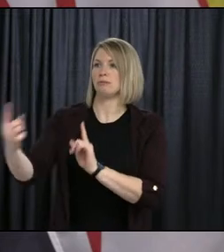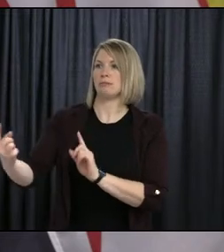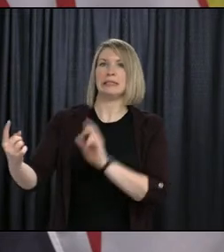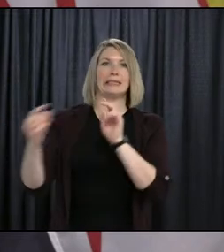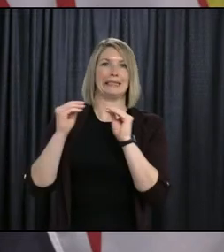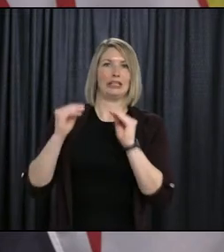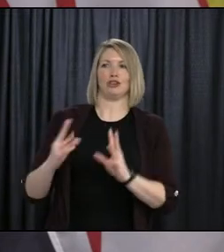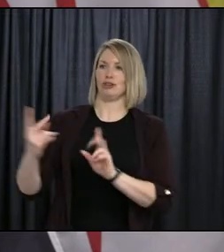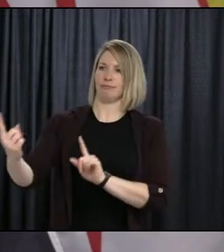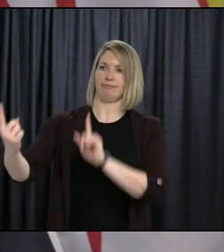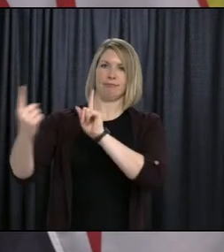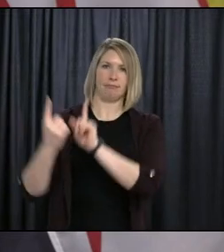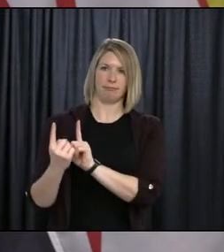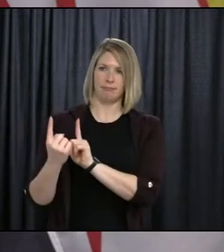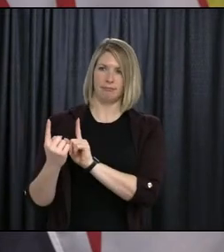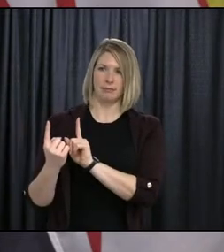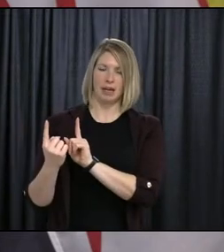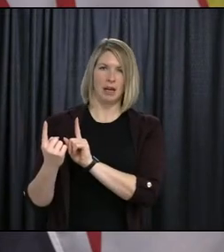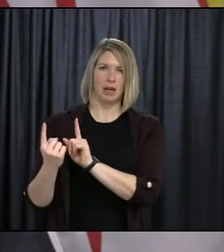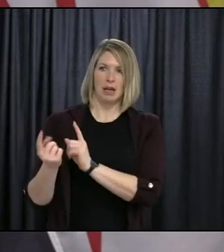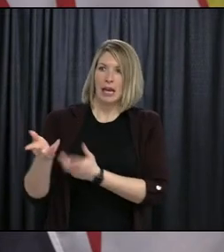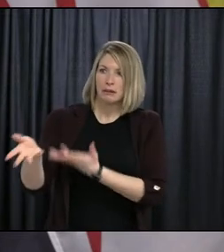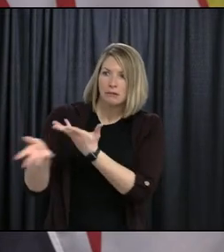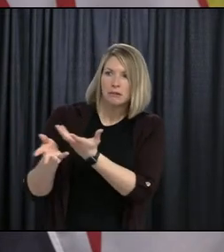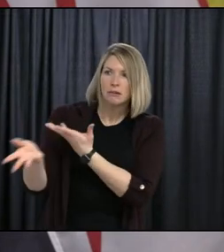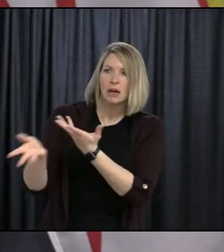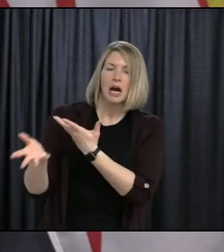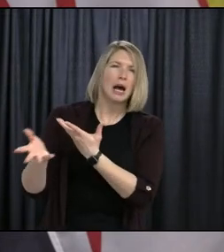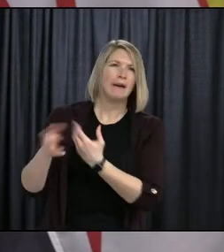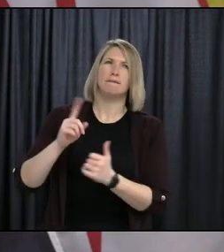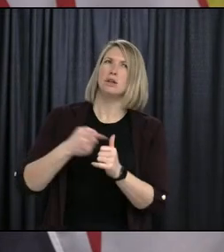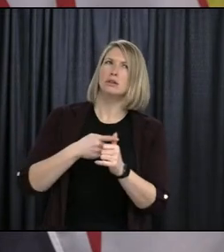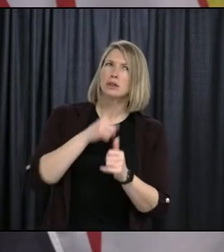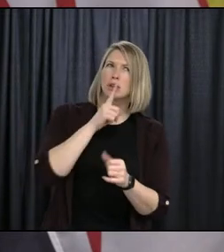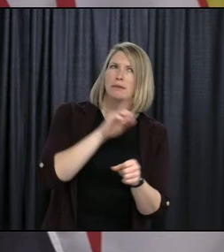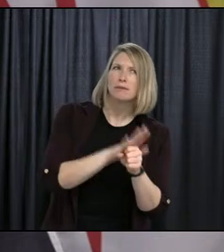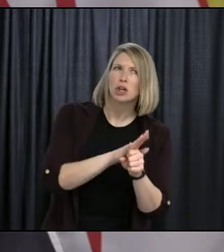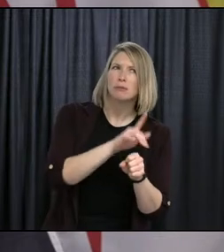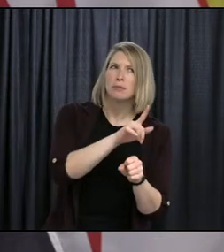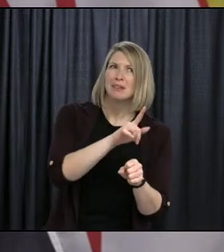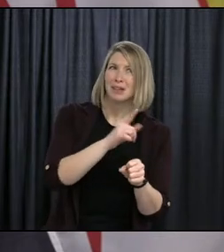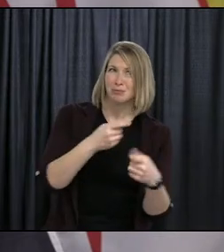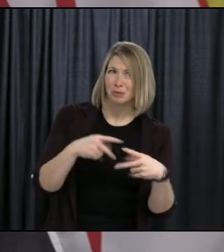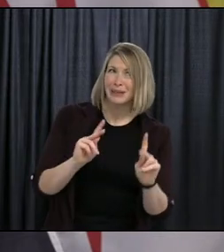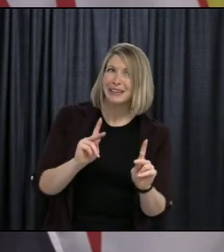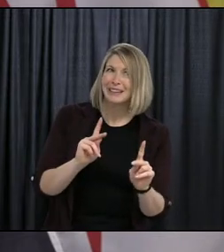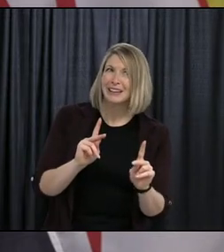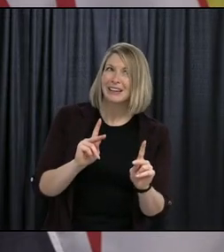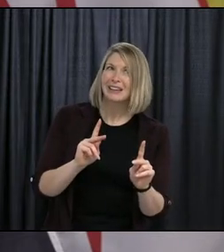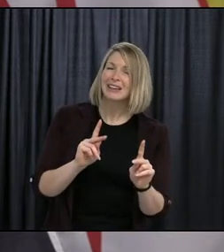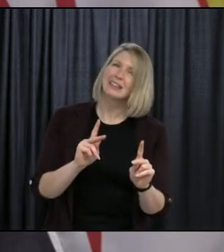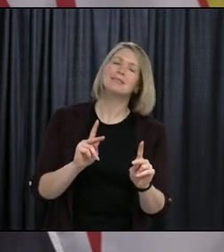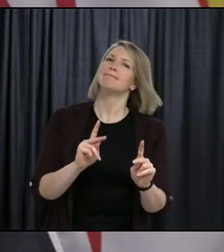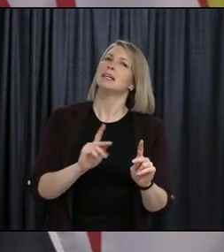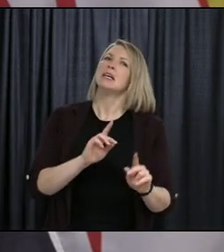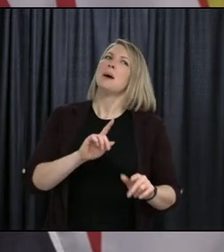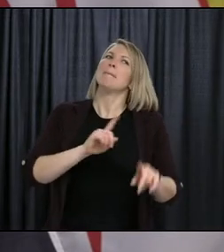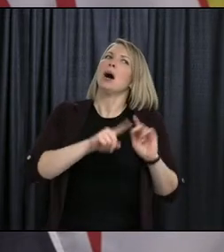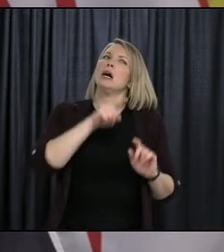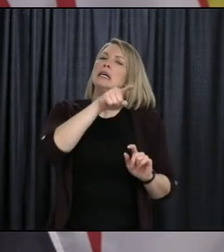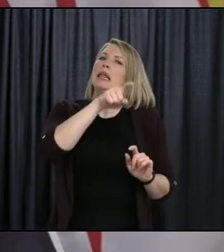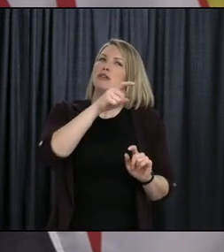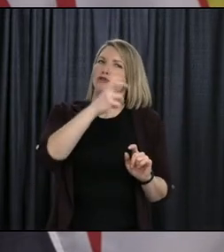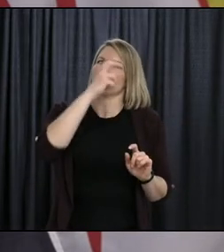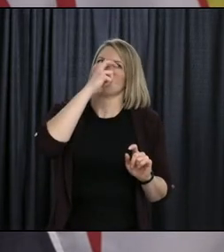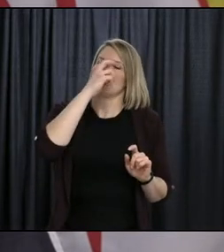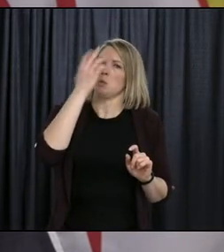who has an interactive student in the building. We want to make sure that the appropriate medical health advice is being followed. So that needs to be confirmed. That's going